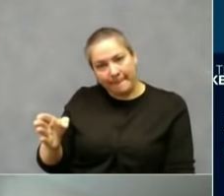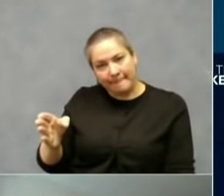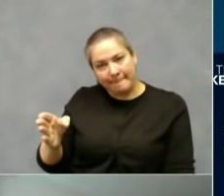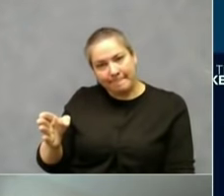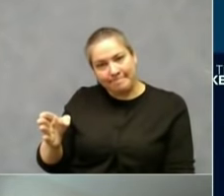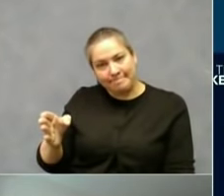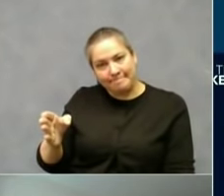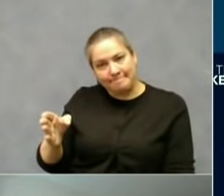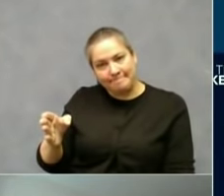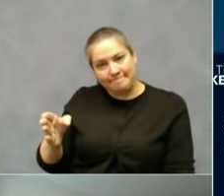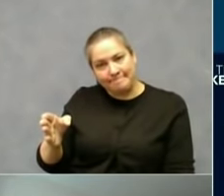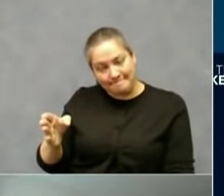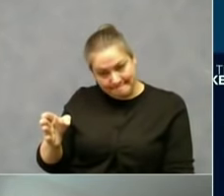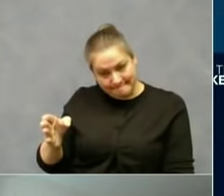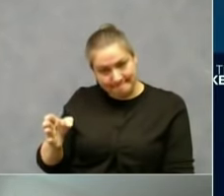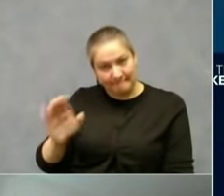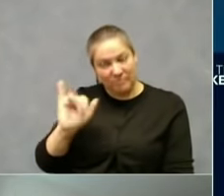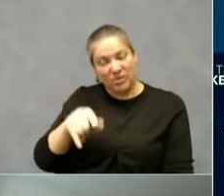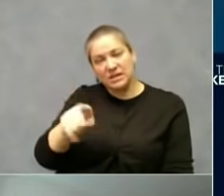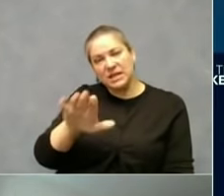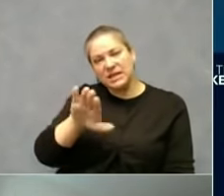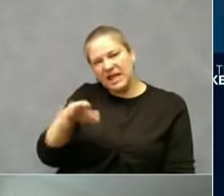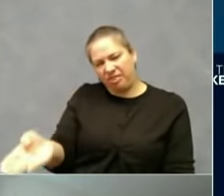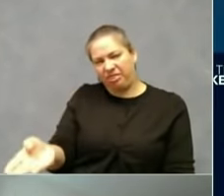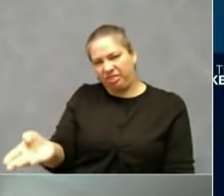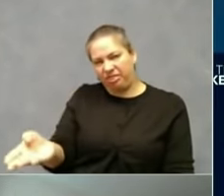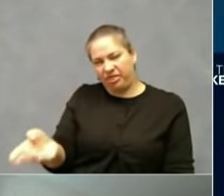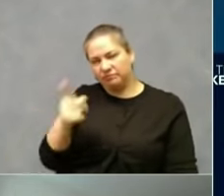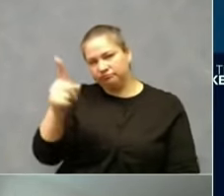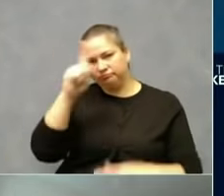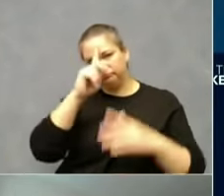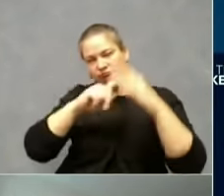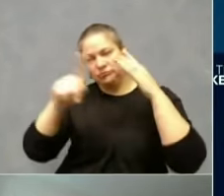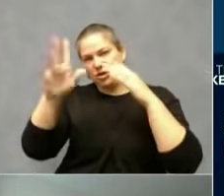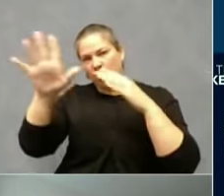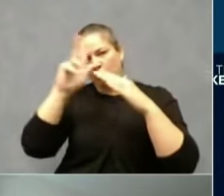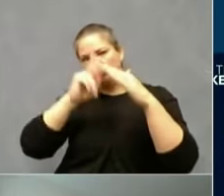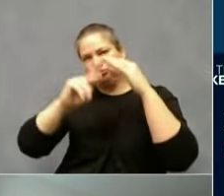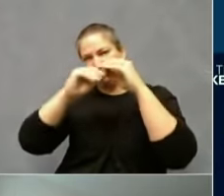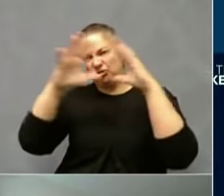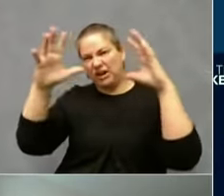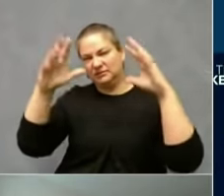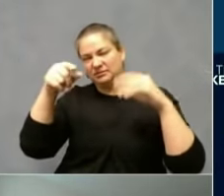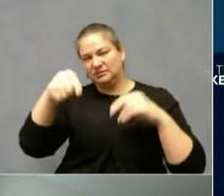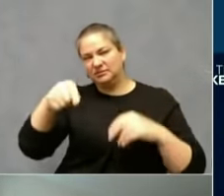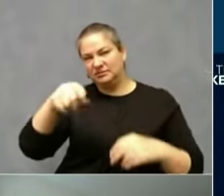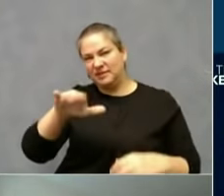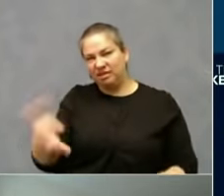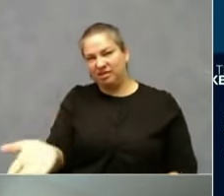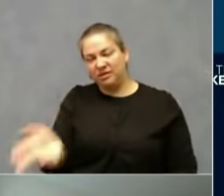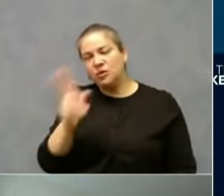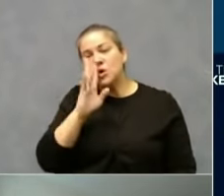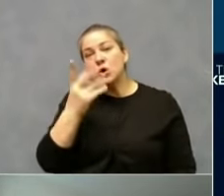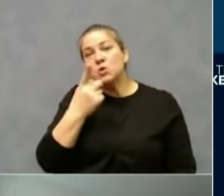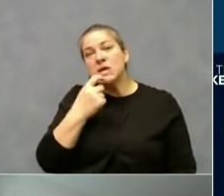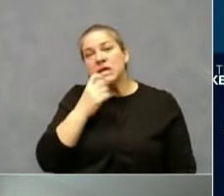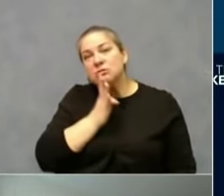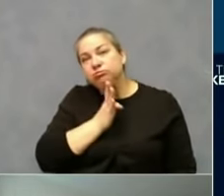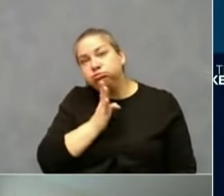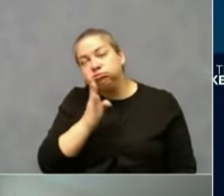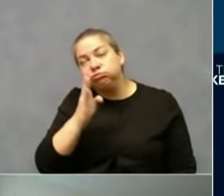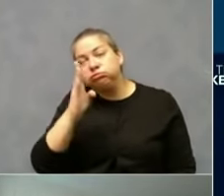So here are the deaths that would be projected. You see the red line going upward very briskly if we took no interventions.